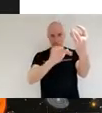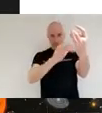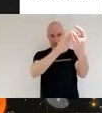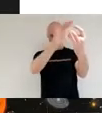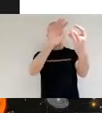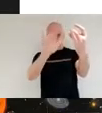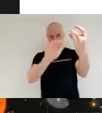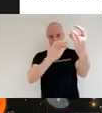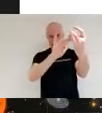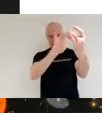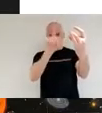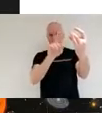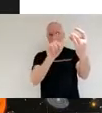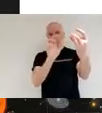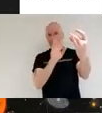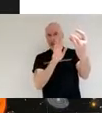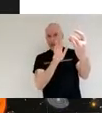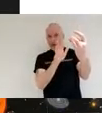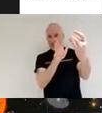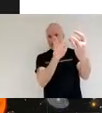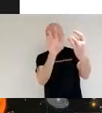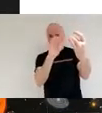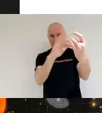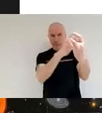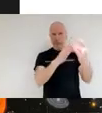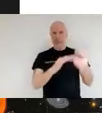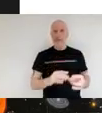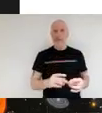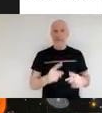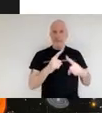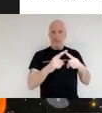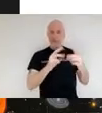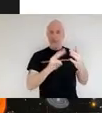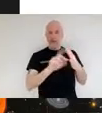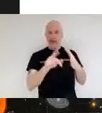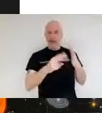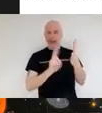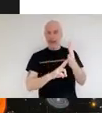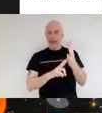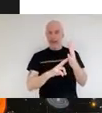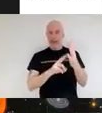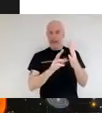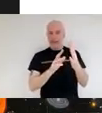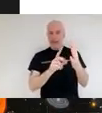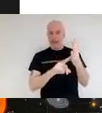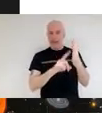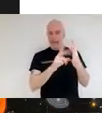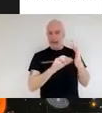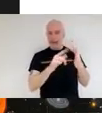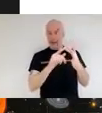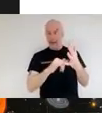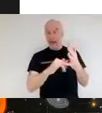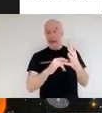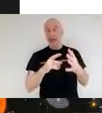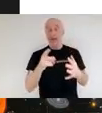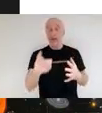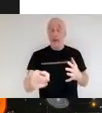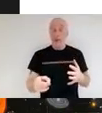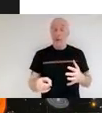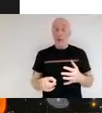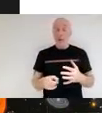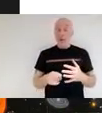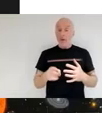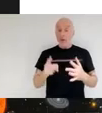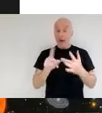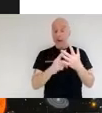what we call emission lines now in terms of infrared spectroscopy it works a little bit different to